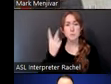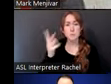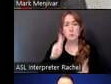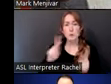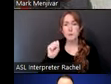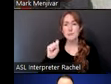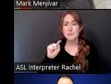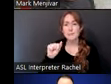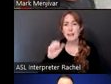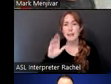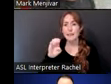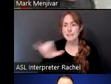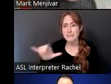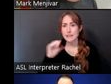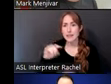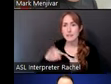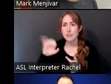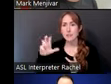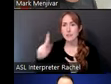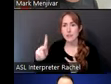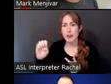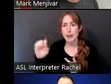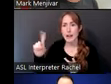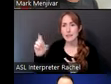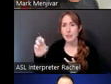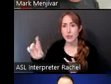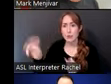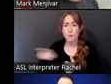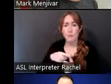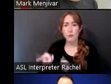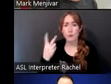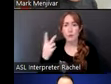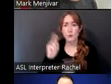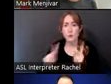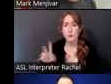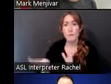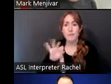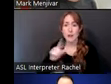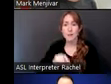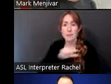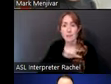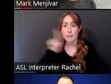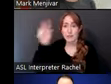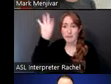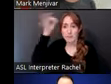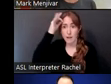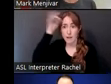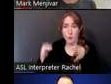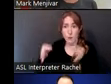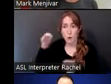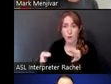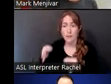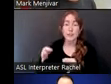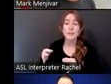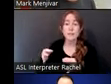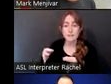Stacey and Jack were the first two people that were actually convicted in federal court of crimes of helping to shelter people.